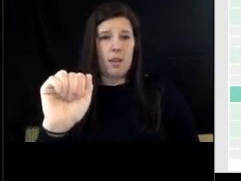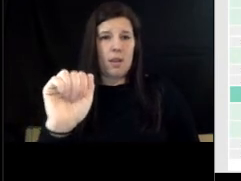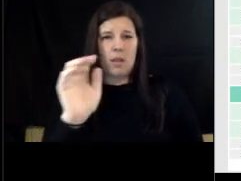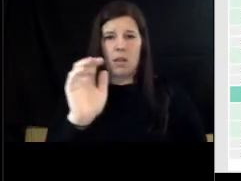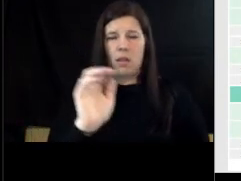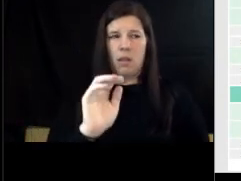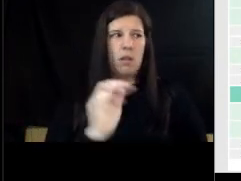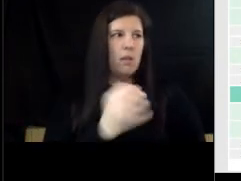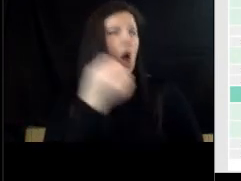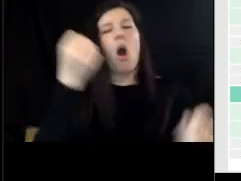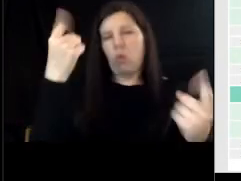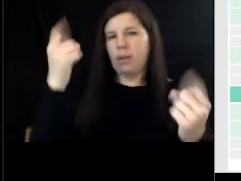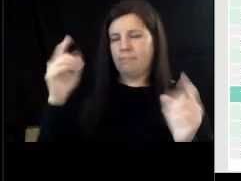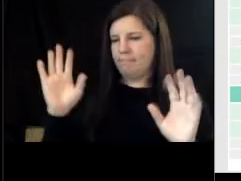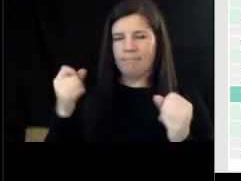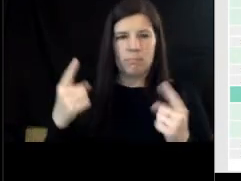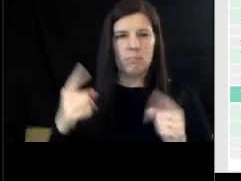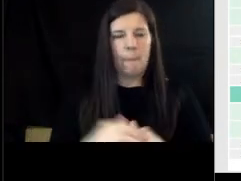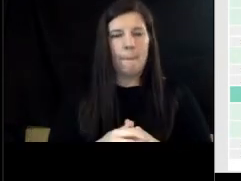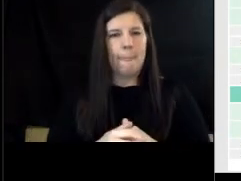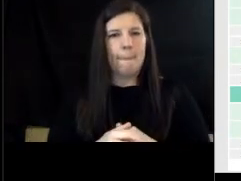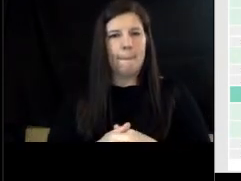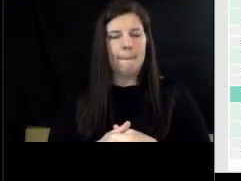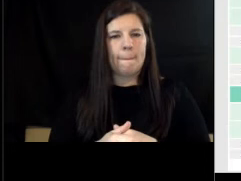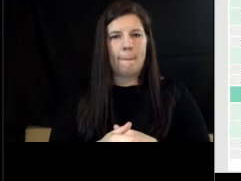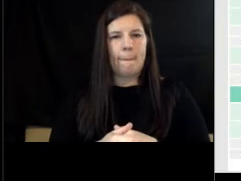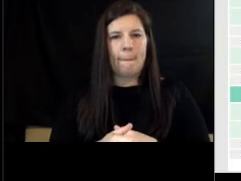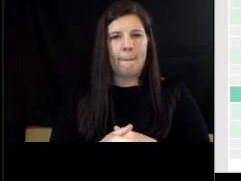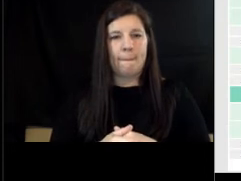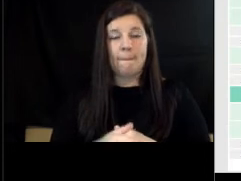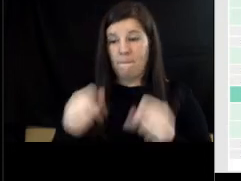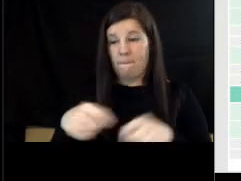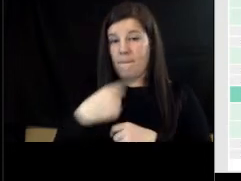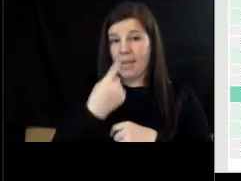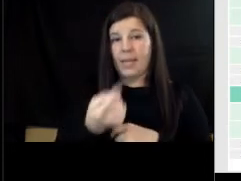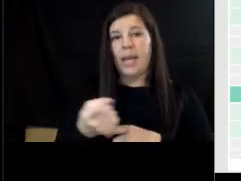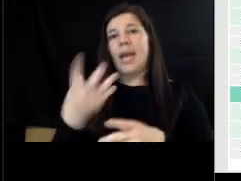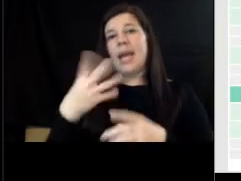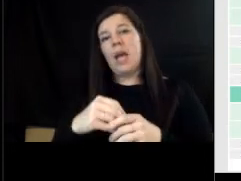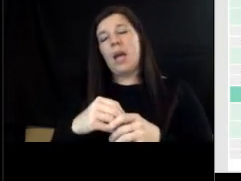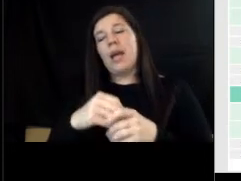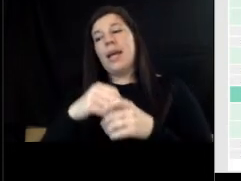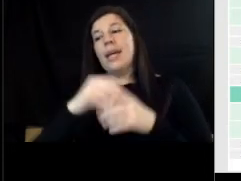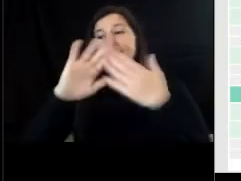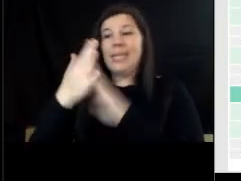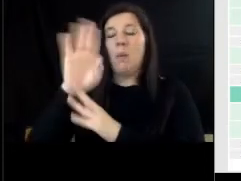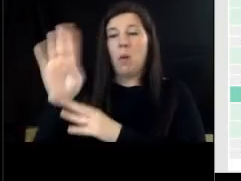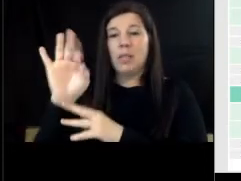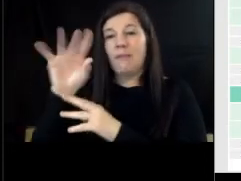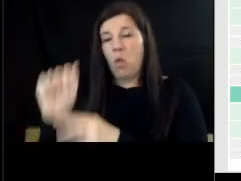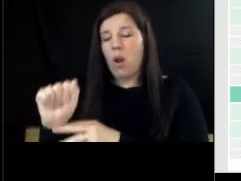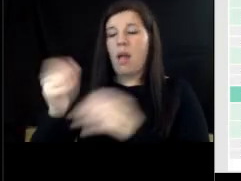gotcha um may i read the title yes an ordinance of the city of boynton beach florida designating the property known as